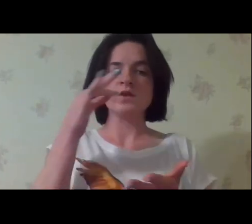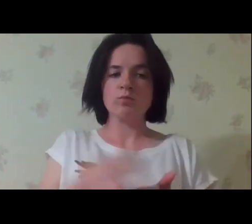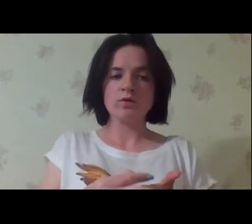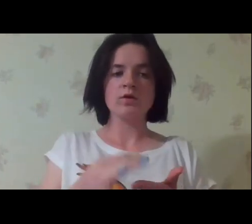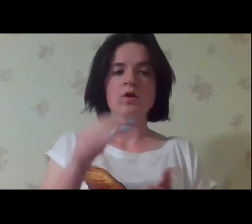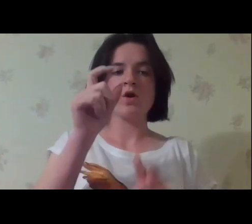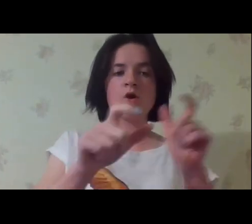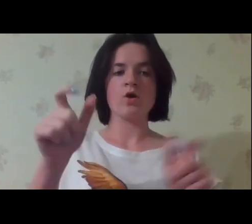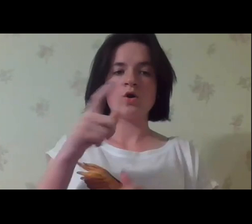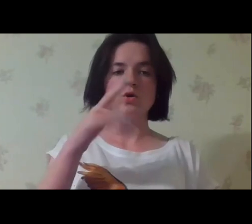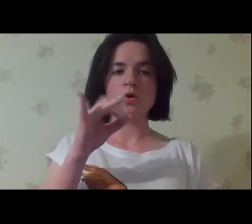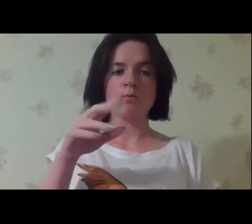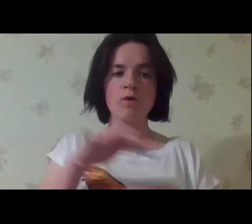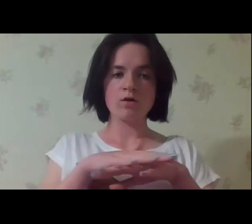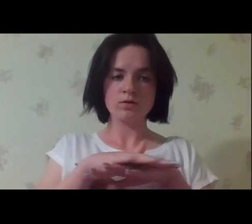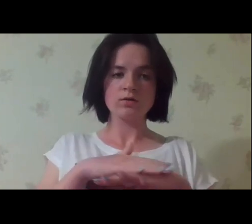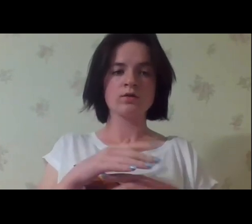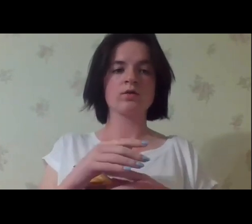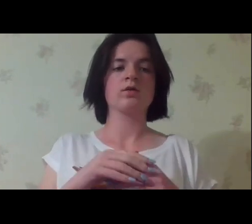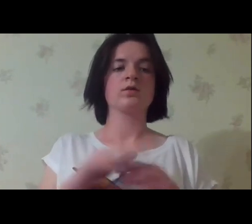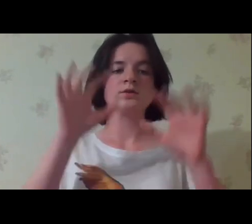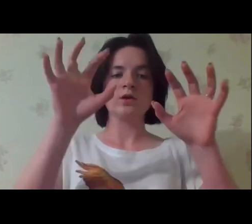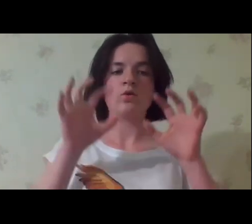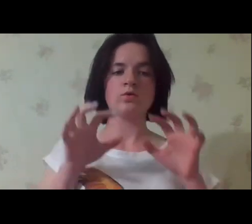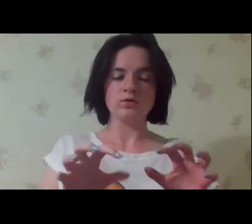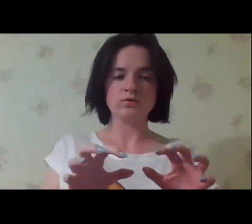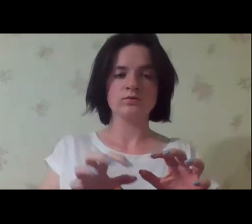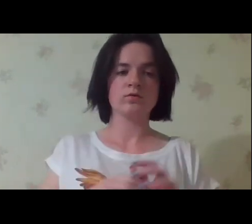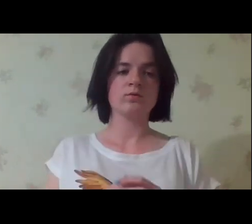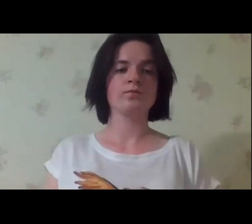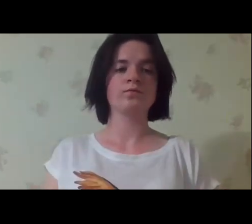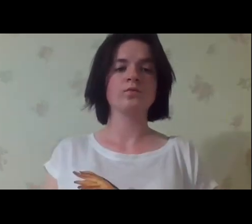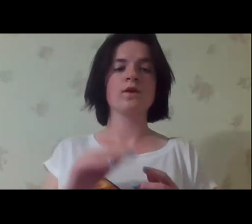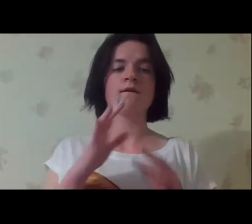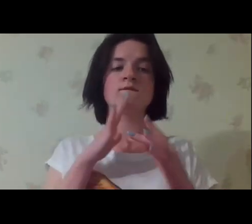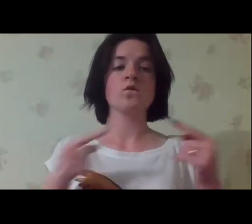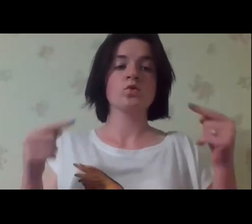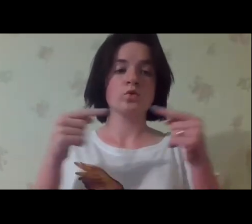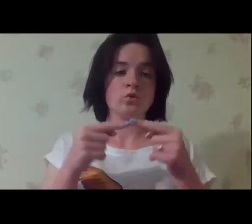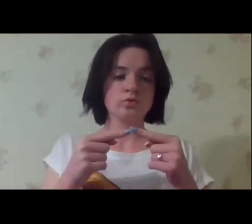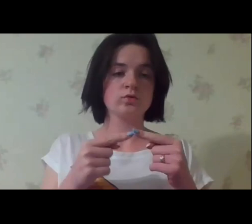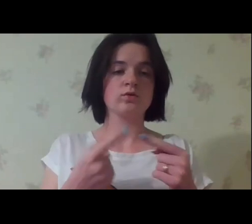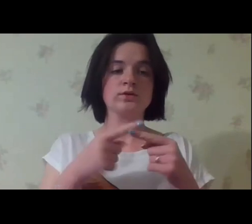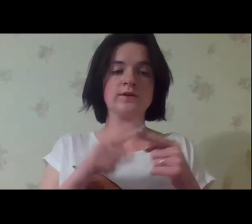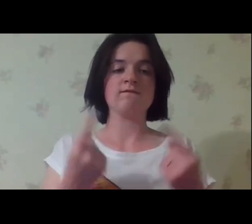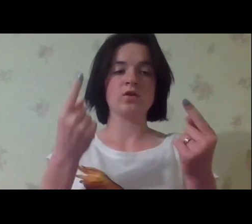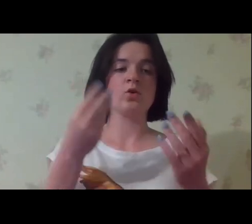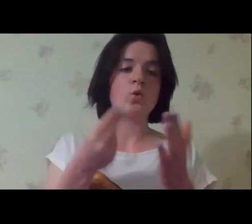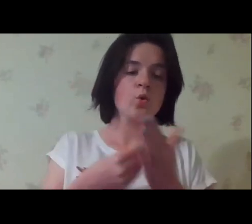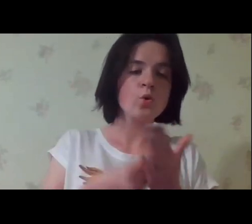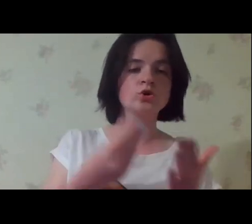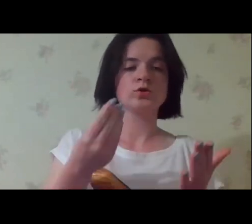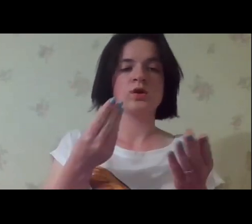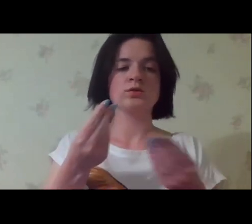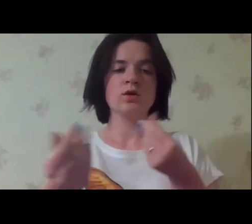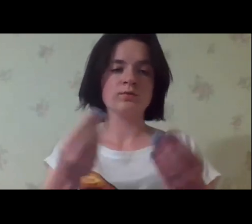social services, this is certainly the responsibility of the communities according to Ukrainian law. at the